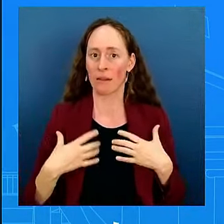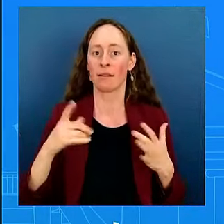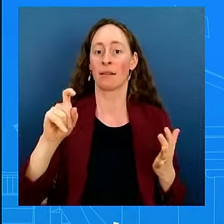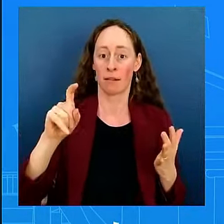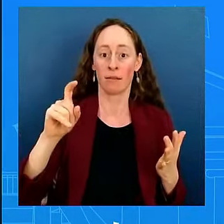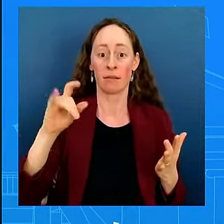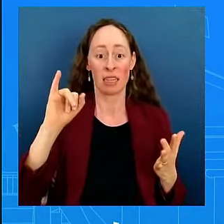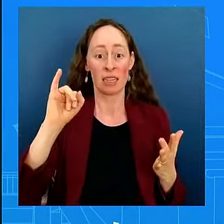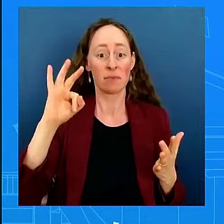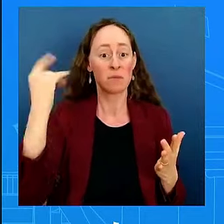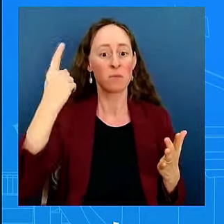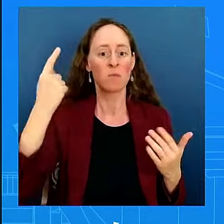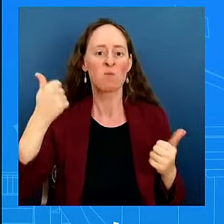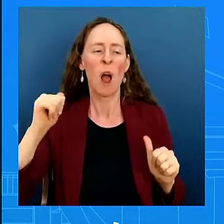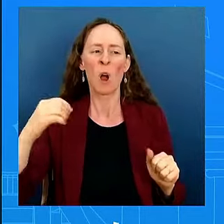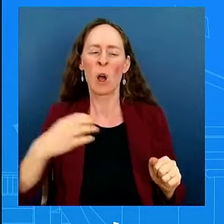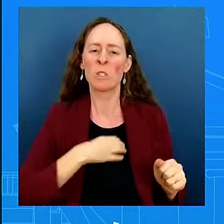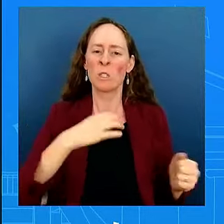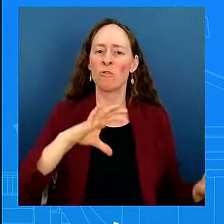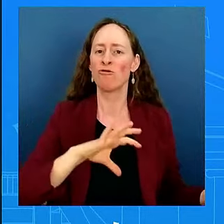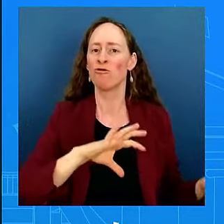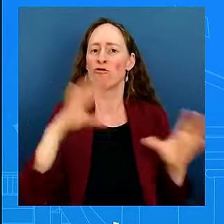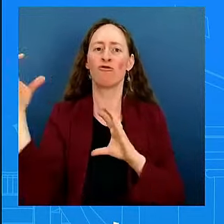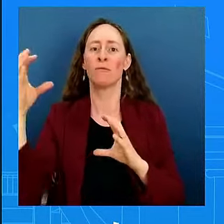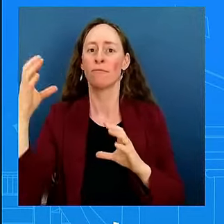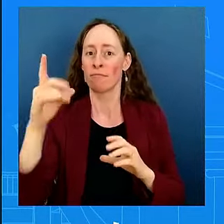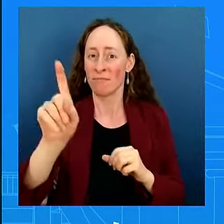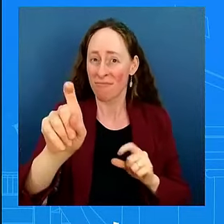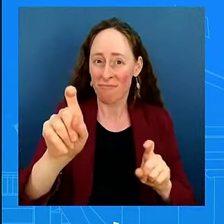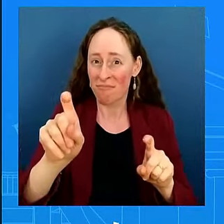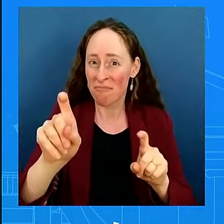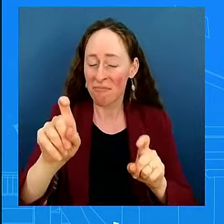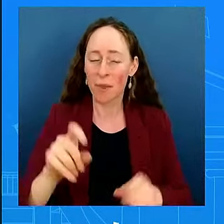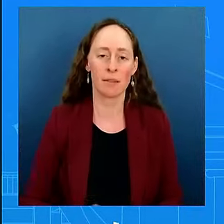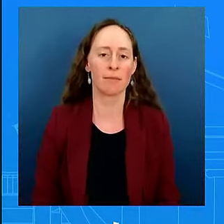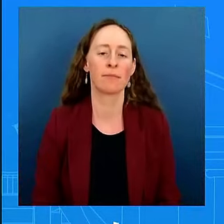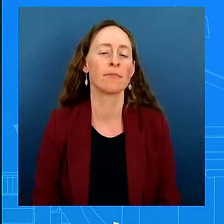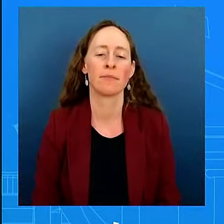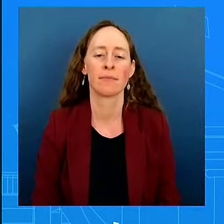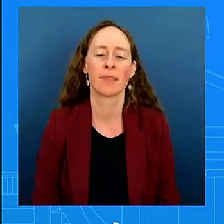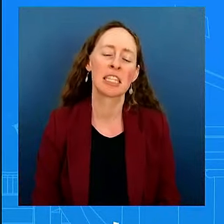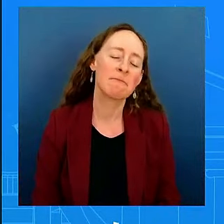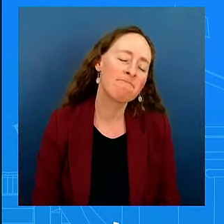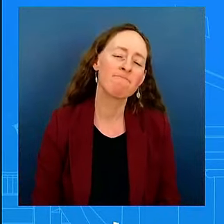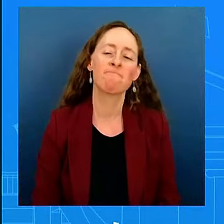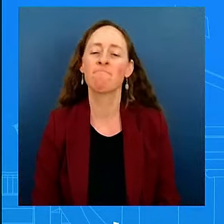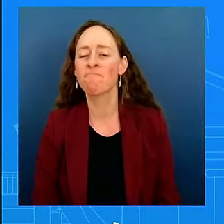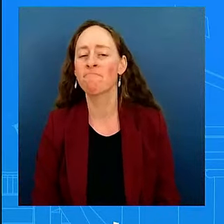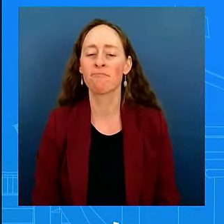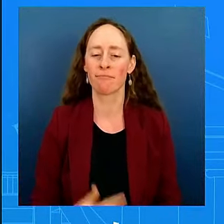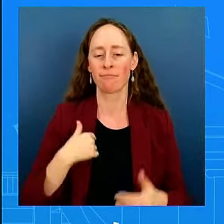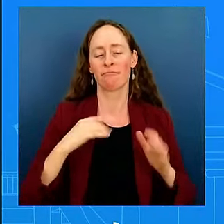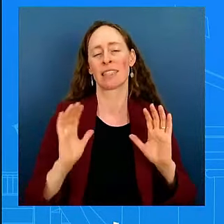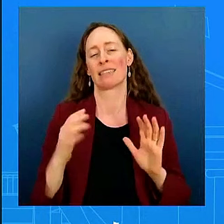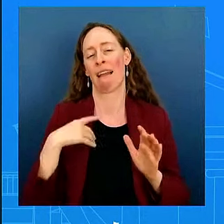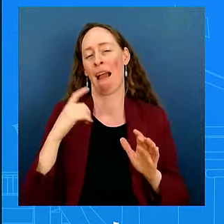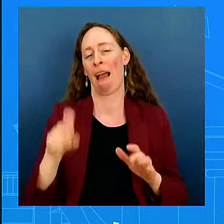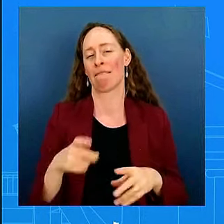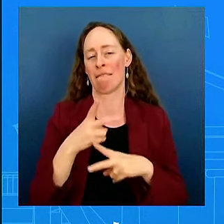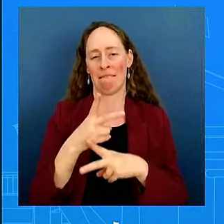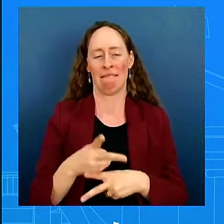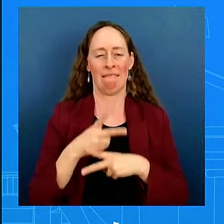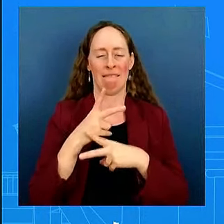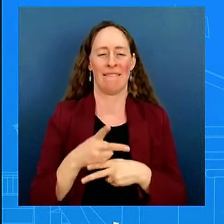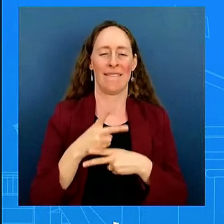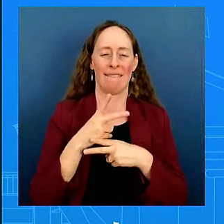really also very thoughtful here, not get ahead of what's going to happen in the upcoming months. I